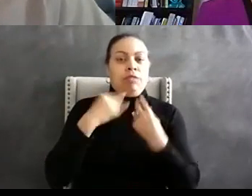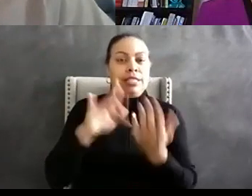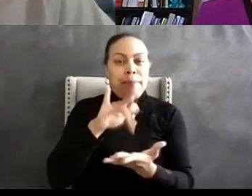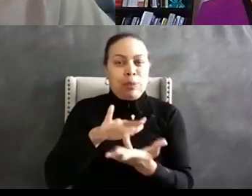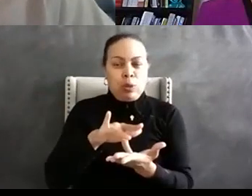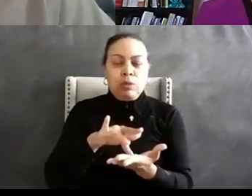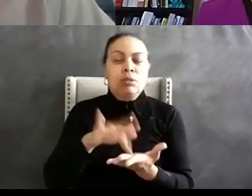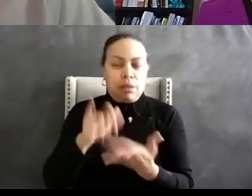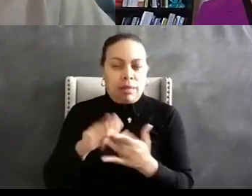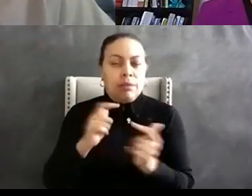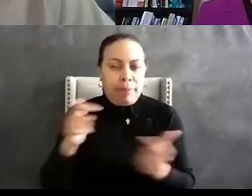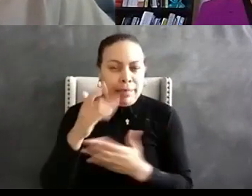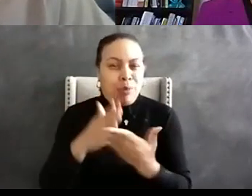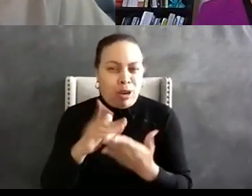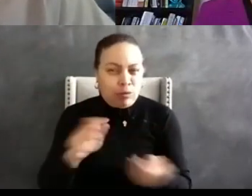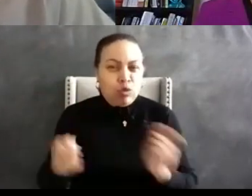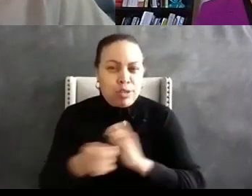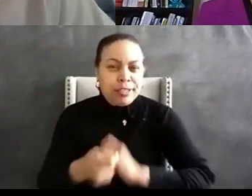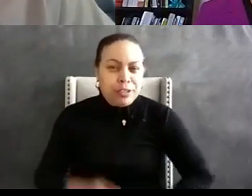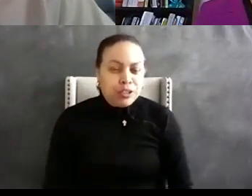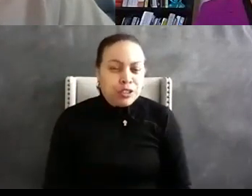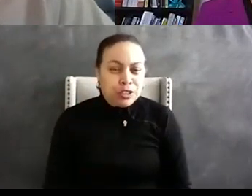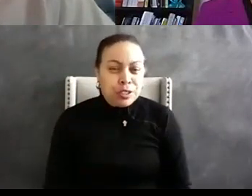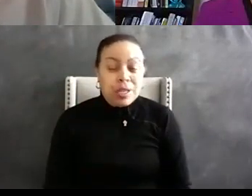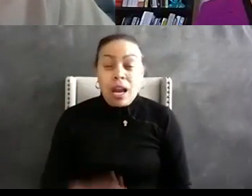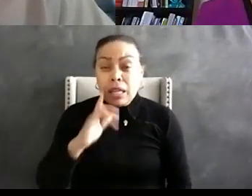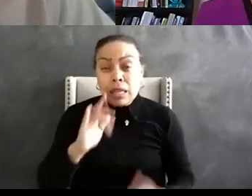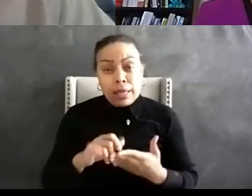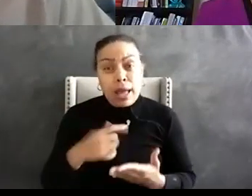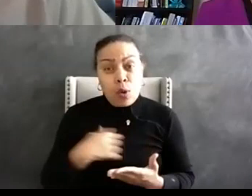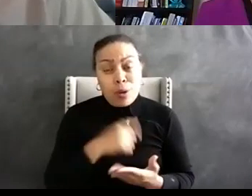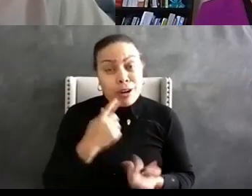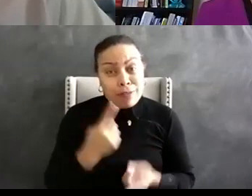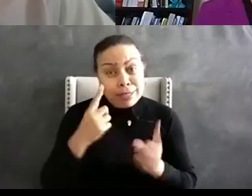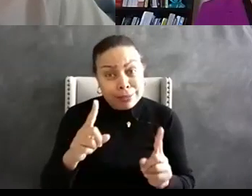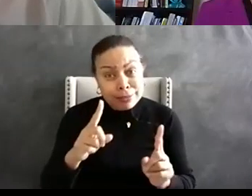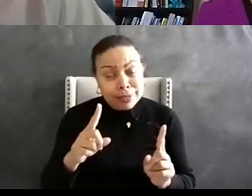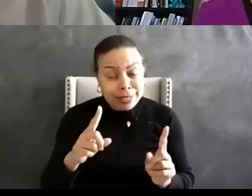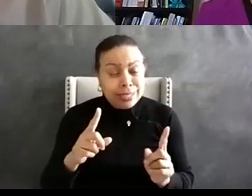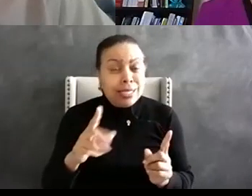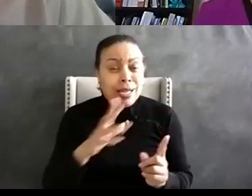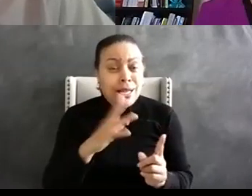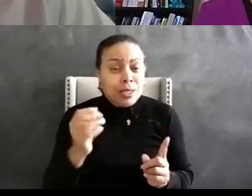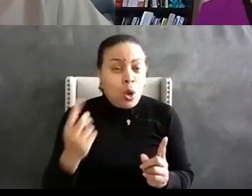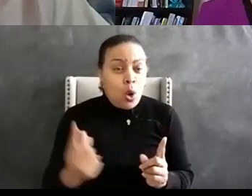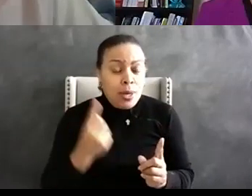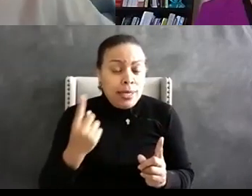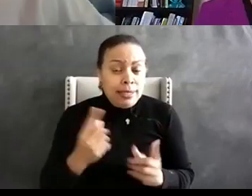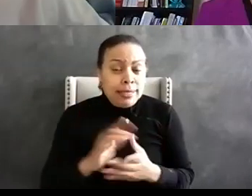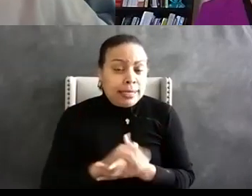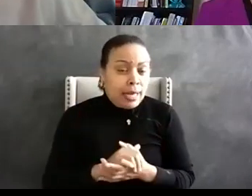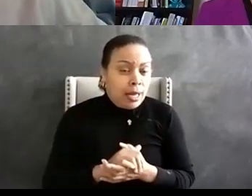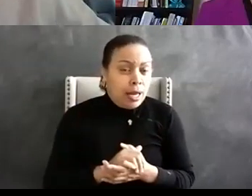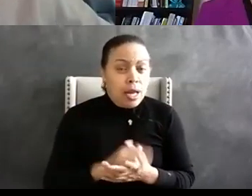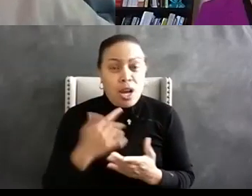i um i think we're effective we always get actually um come